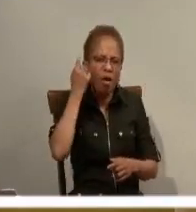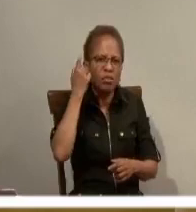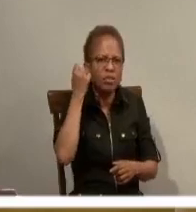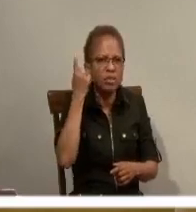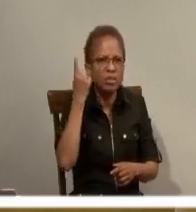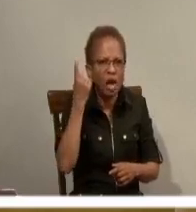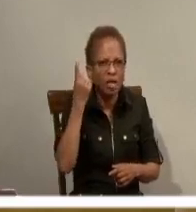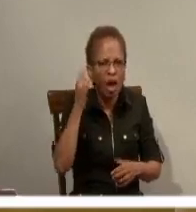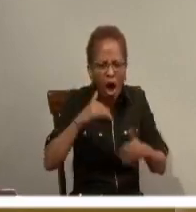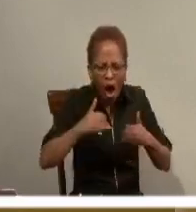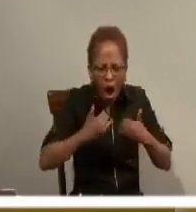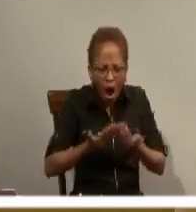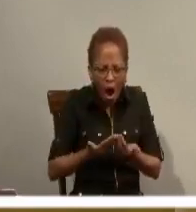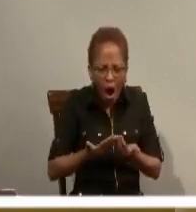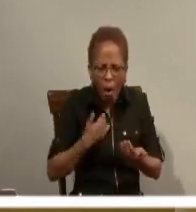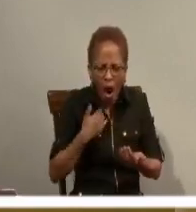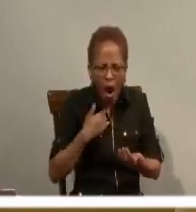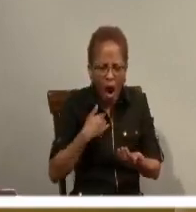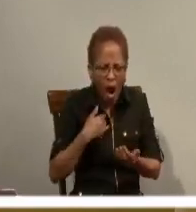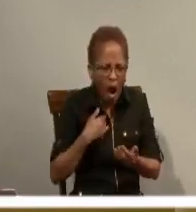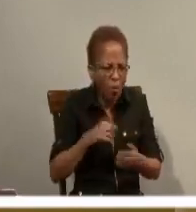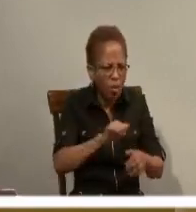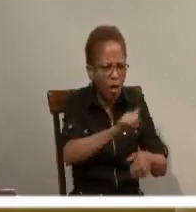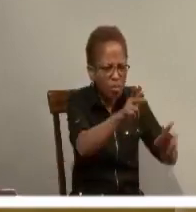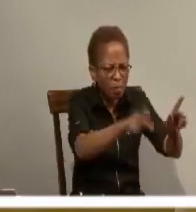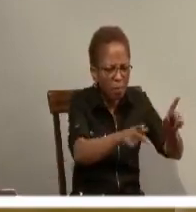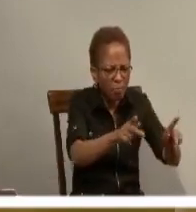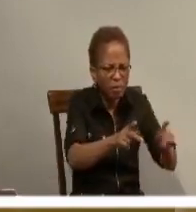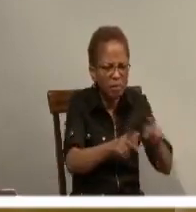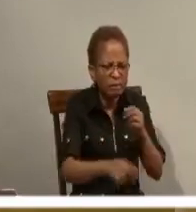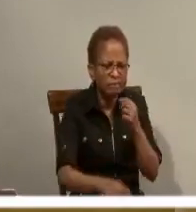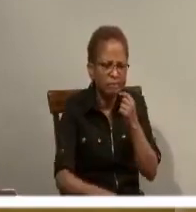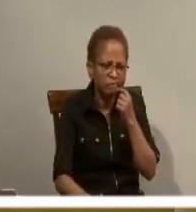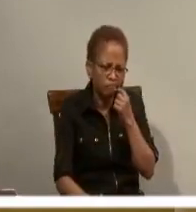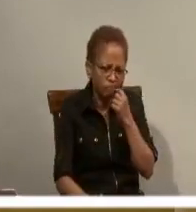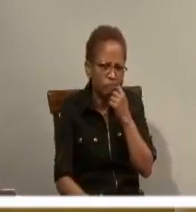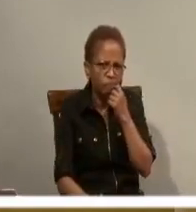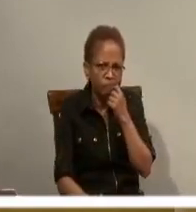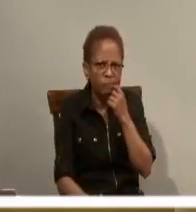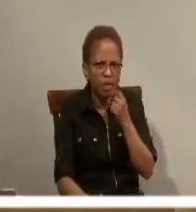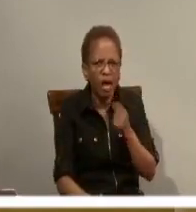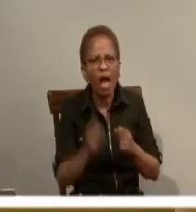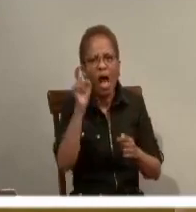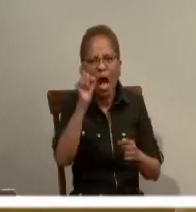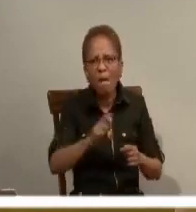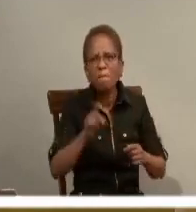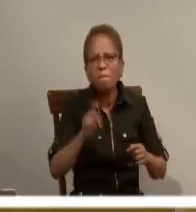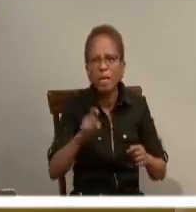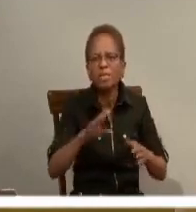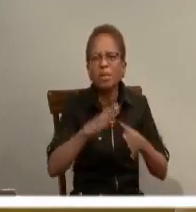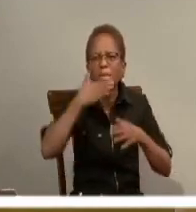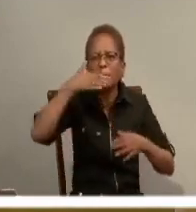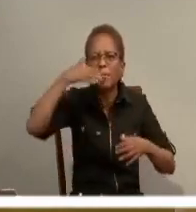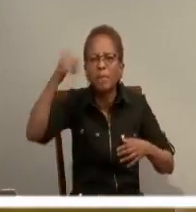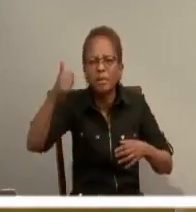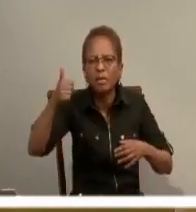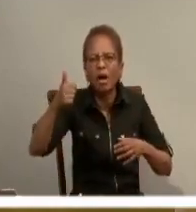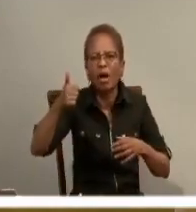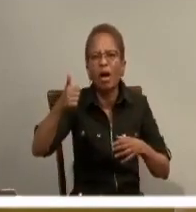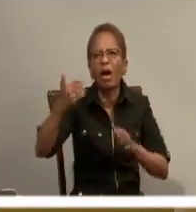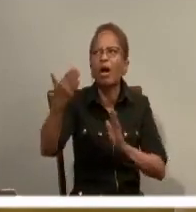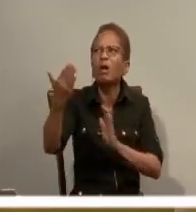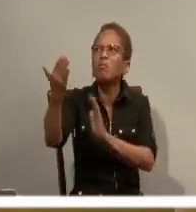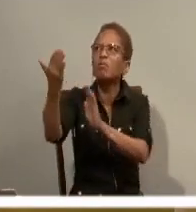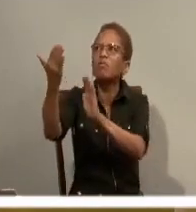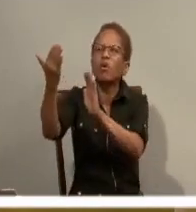have a certain humility before others and before our God. And that we come before God